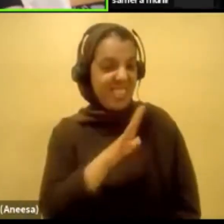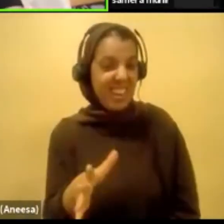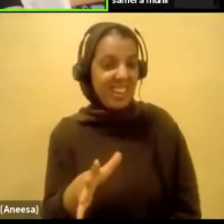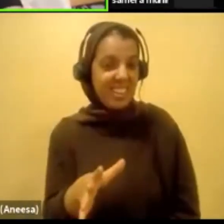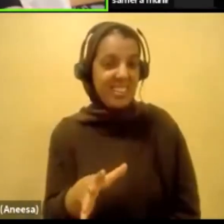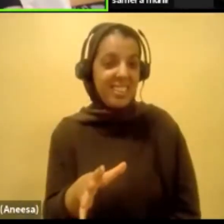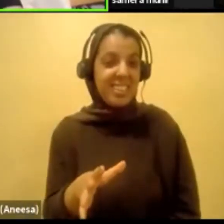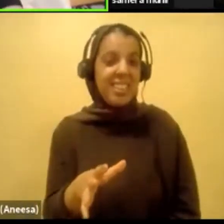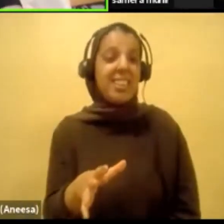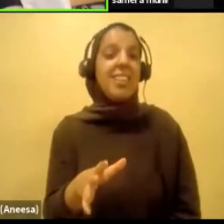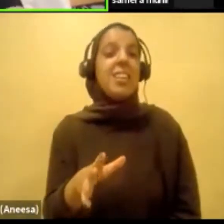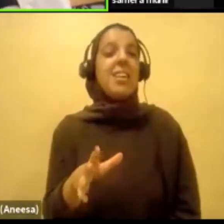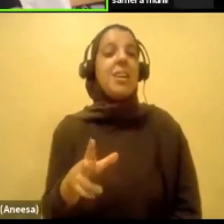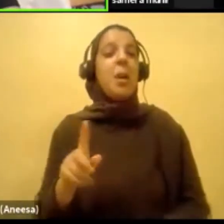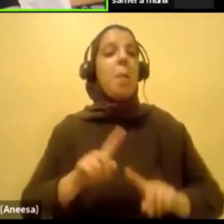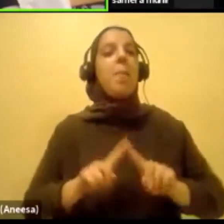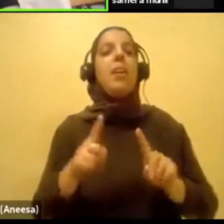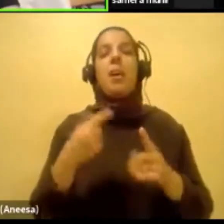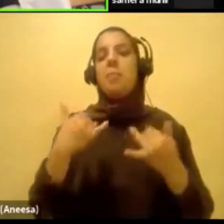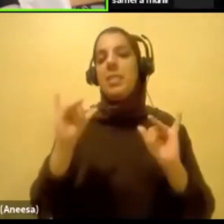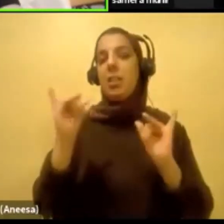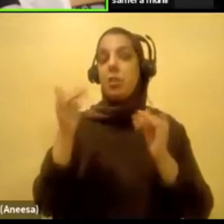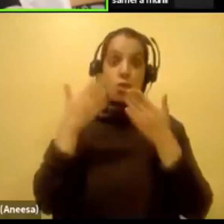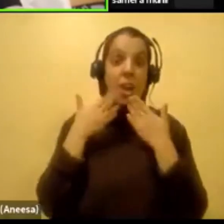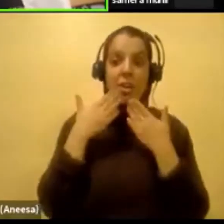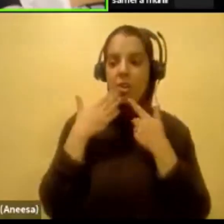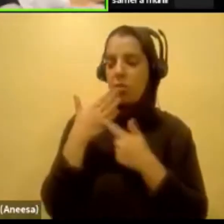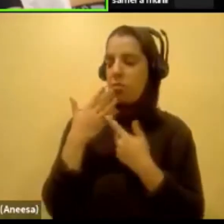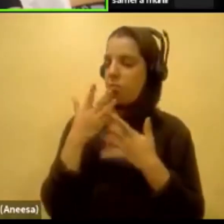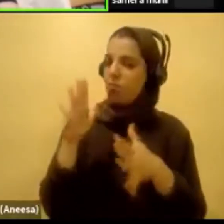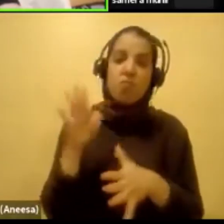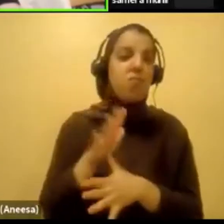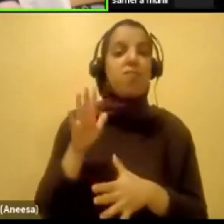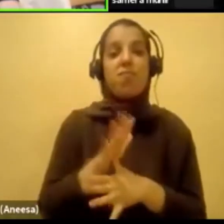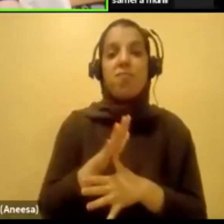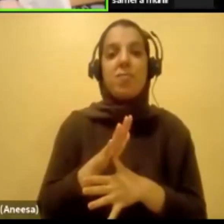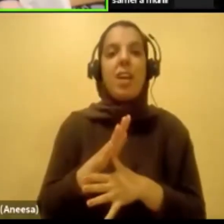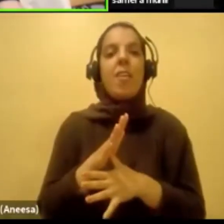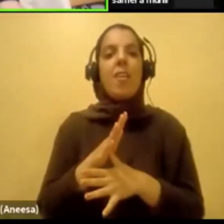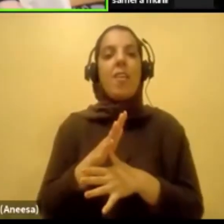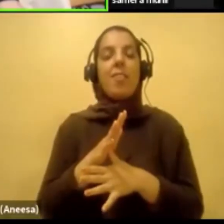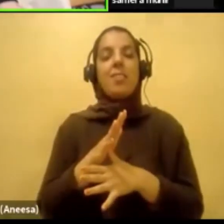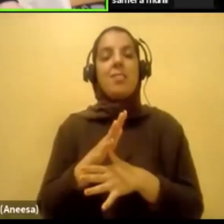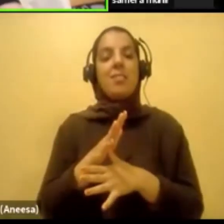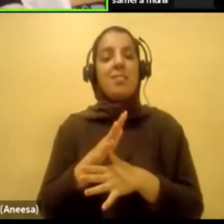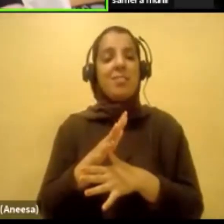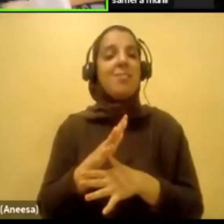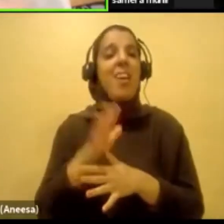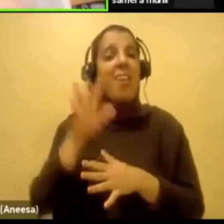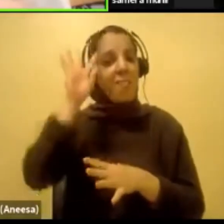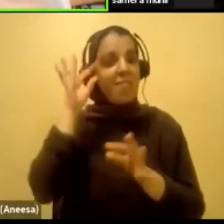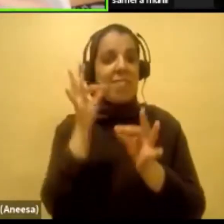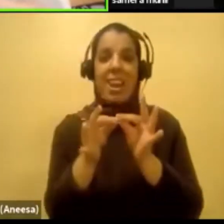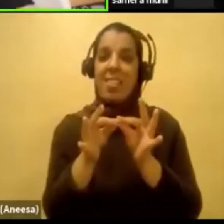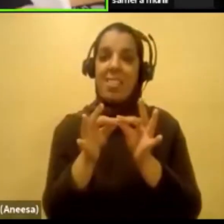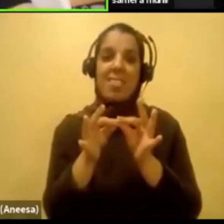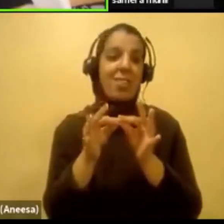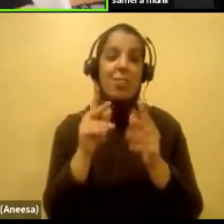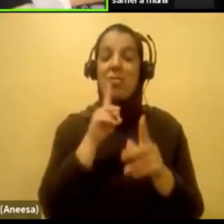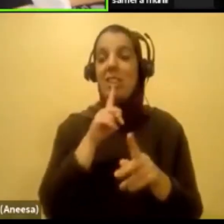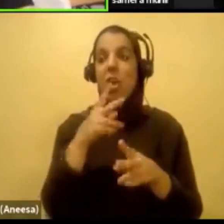But I, I take gratitude as my biggest thing, you know? And like I said, faith is what gets me through the hard days, but I'm sorry.